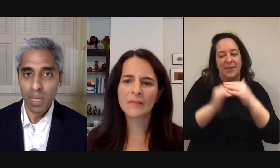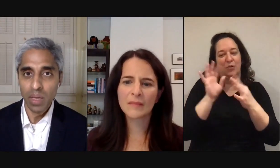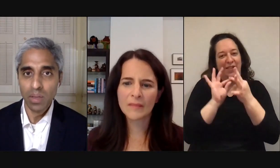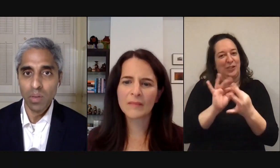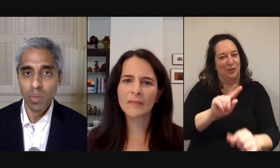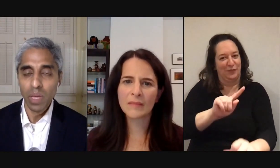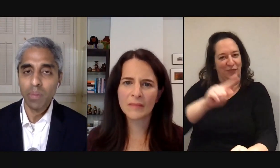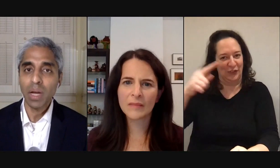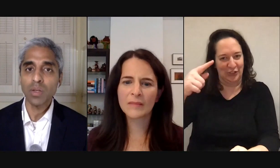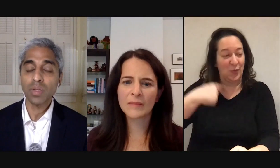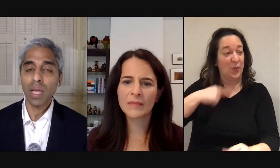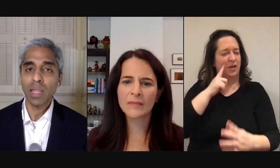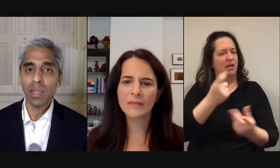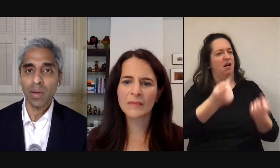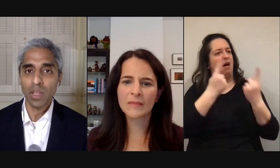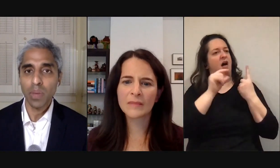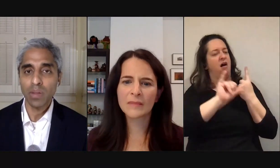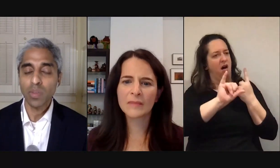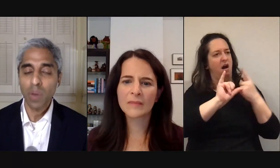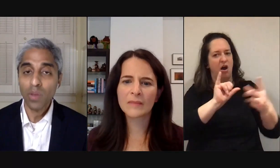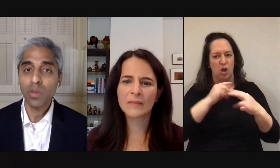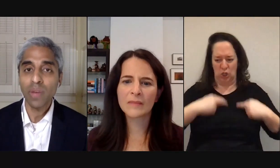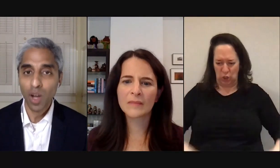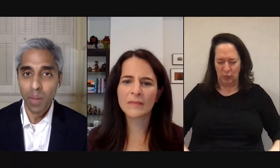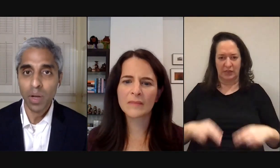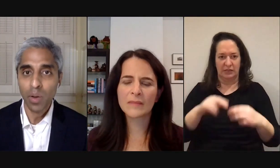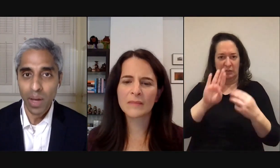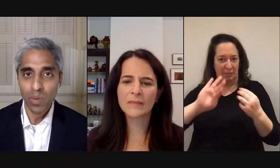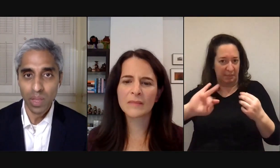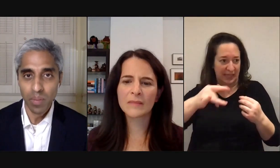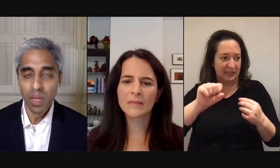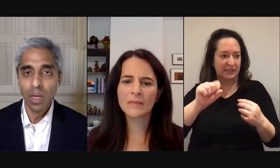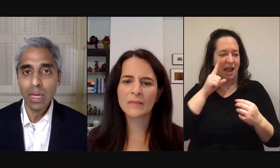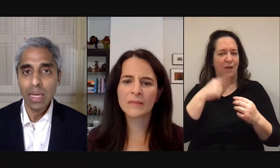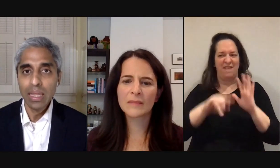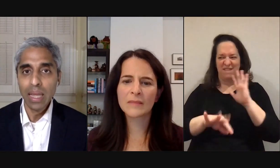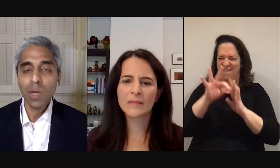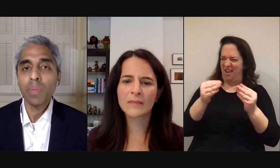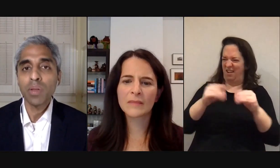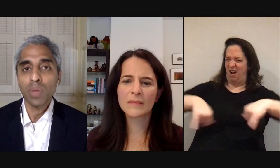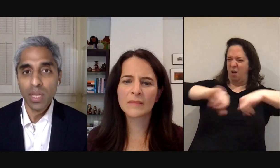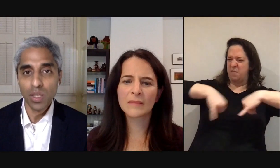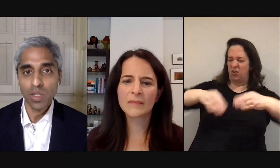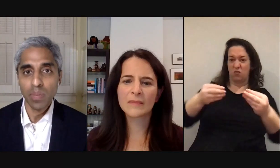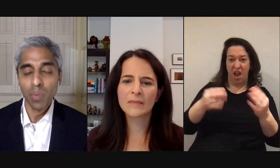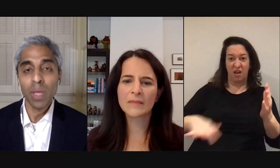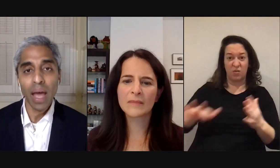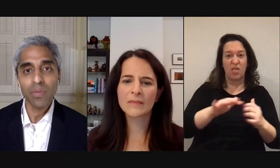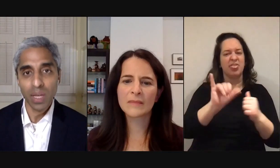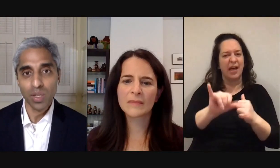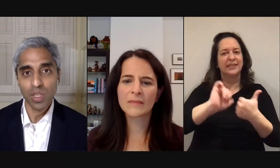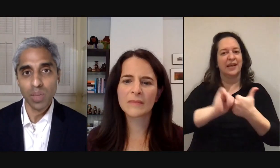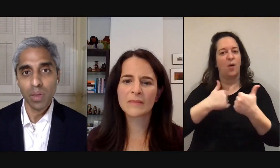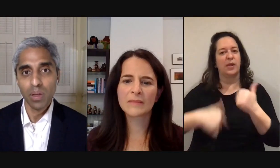as human beings when we come to understand their experiences but also find common ground with them that's how we build a relationship and